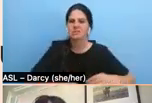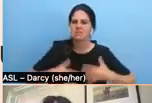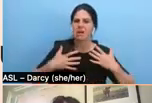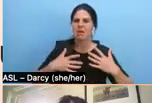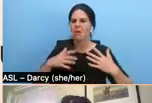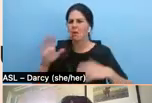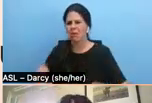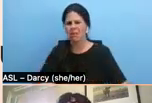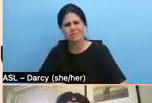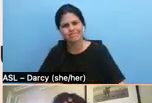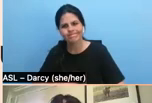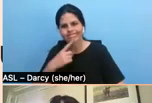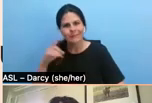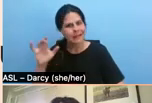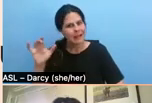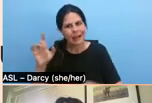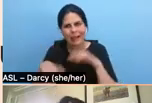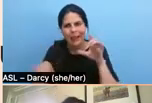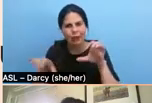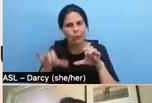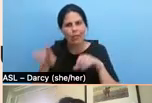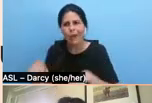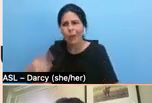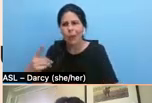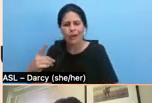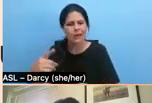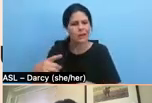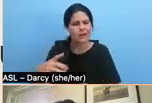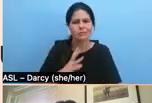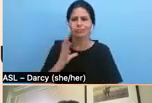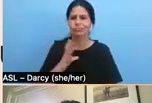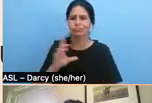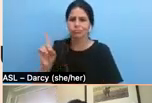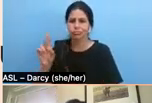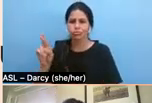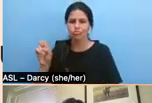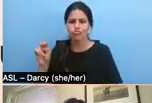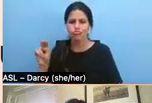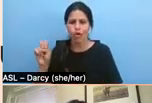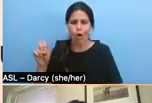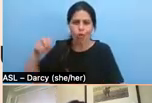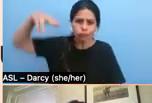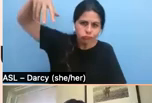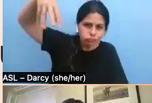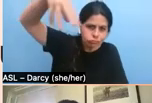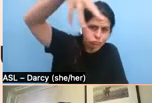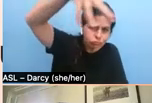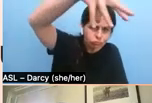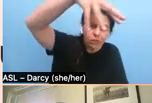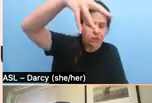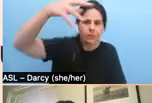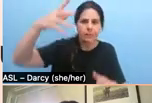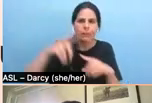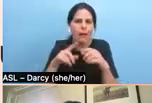shot that you're going, that you really, really want to get, but what do you get instead from it? You know, how can you work around that in a cheaper